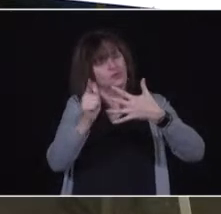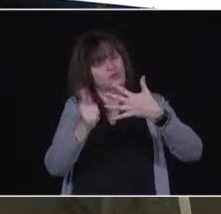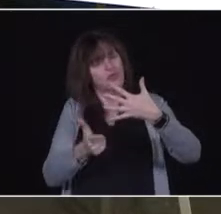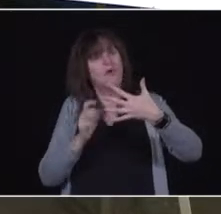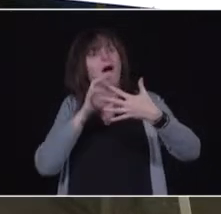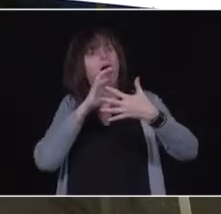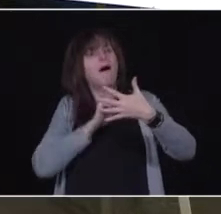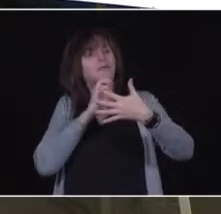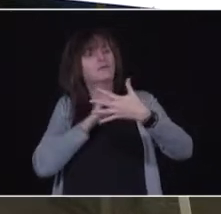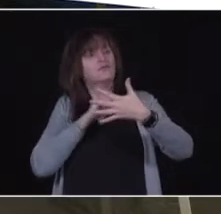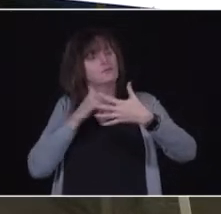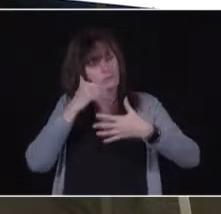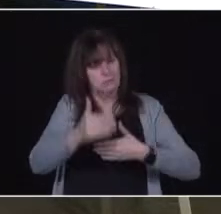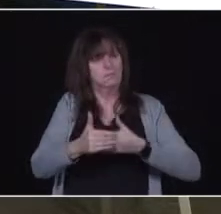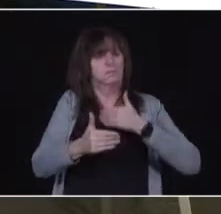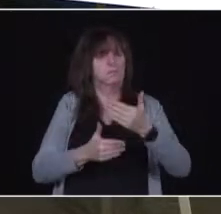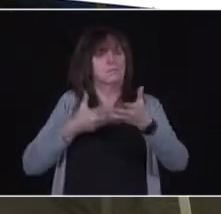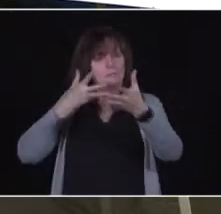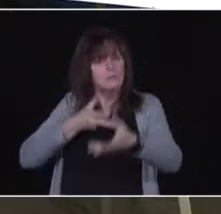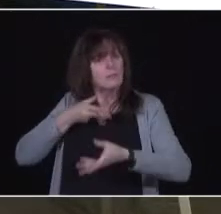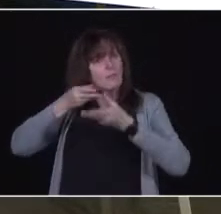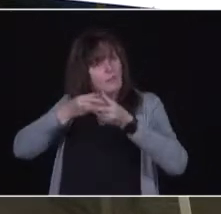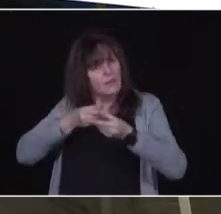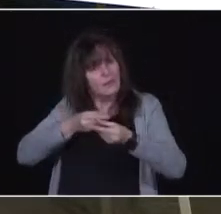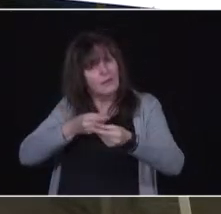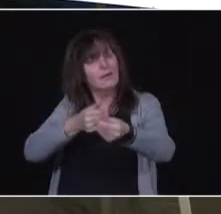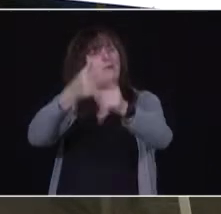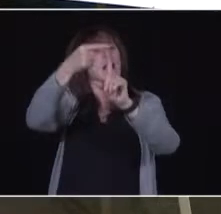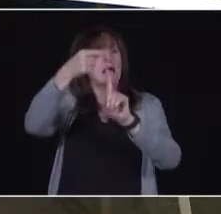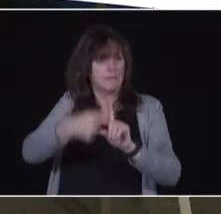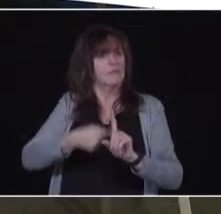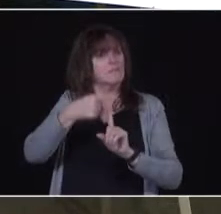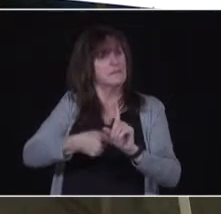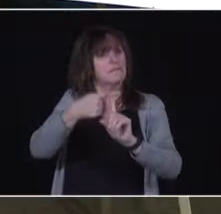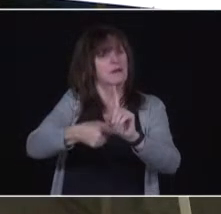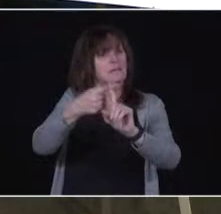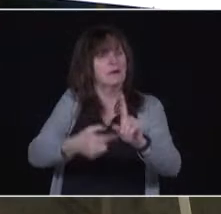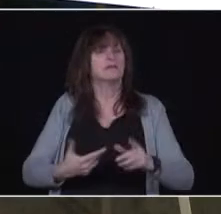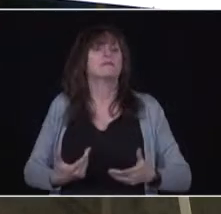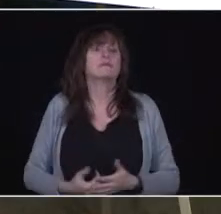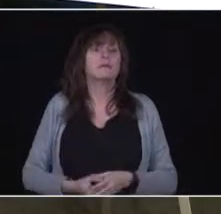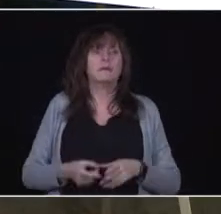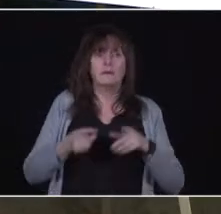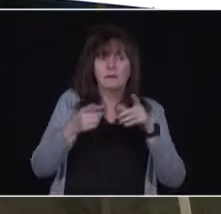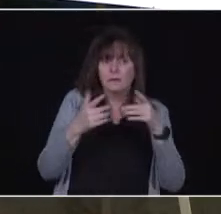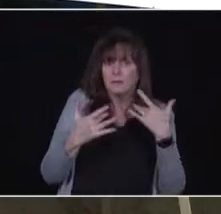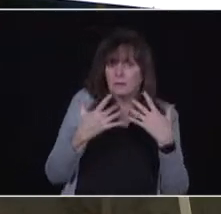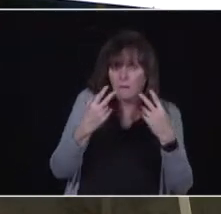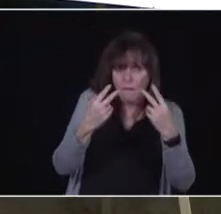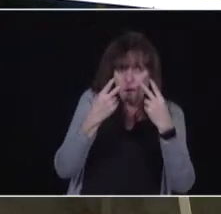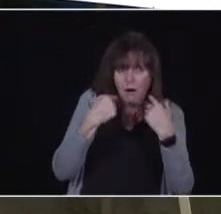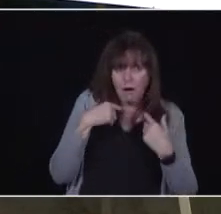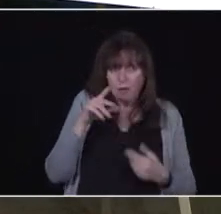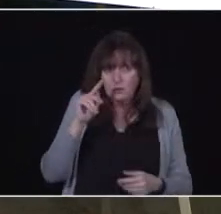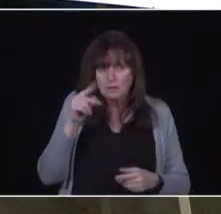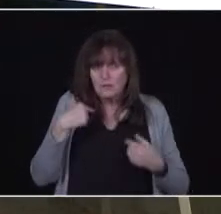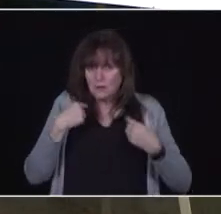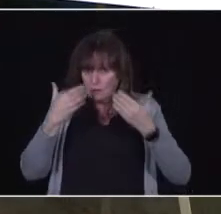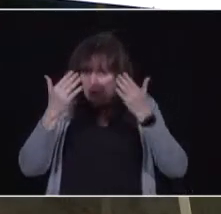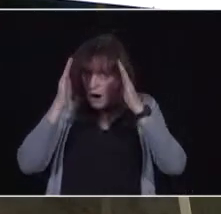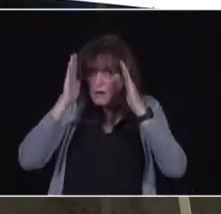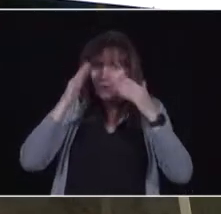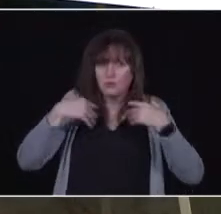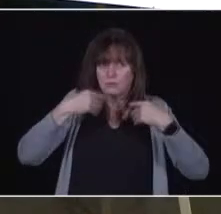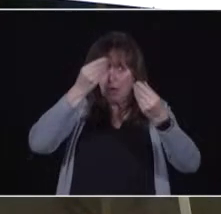announcements from this podium and a whole bunch of other sources of information. So ladies and gentlemen, we have a detailed plan for the